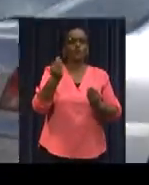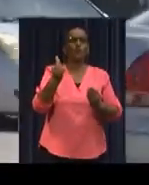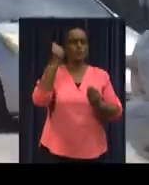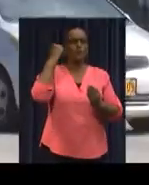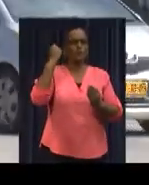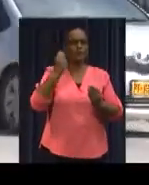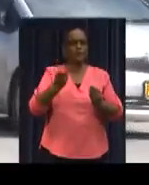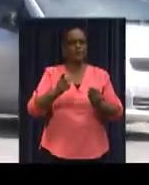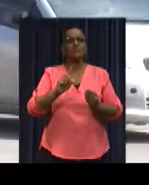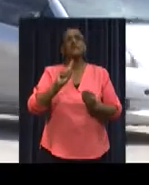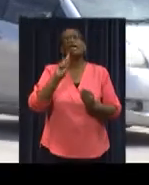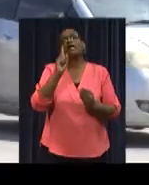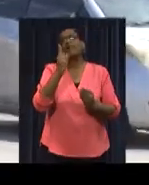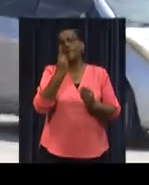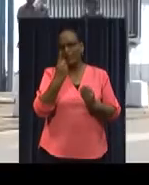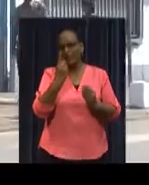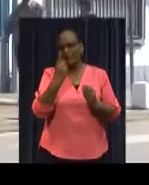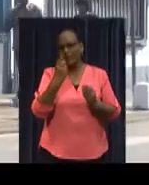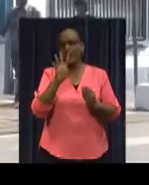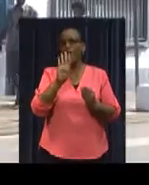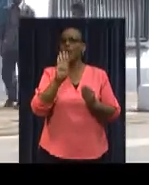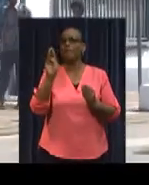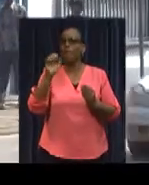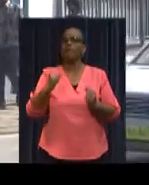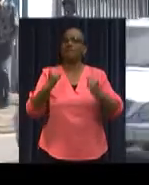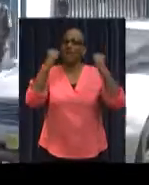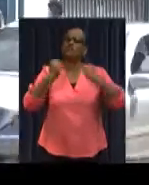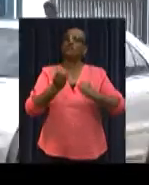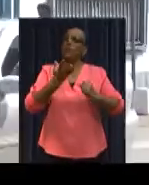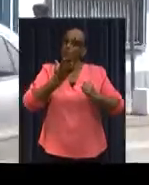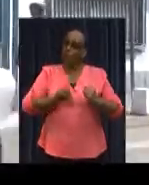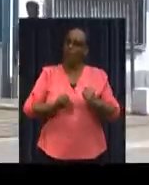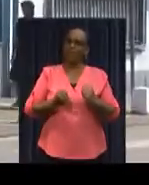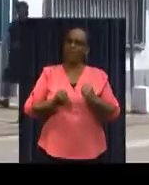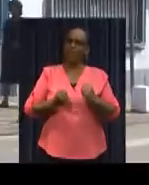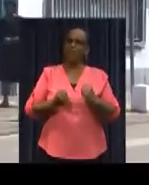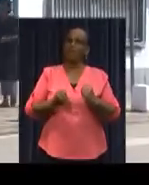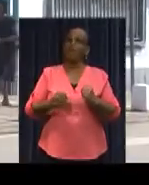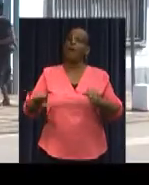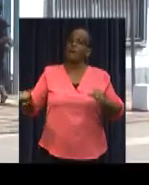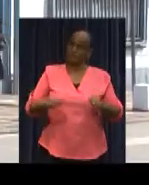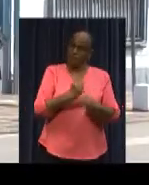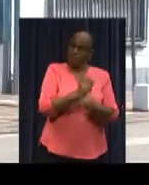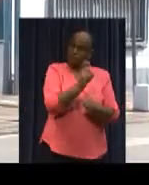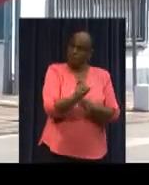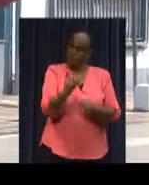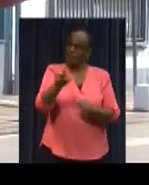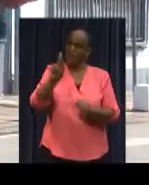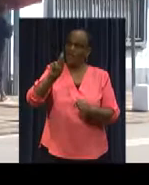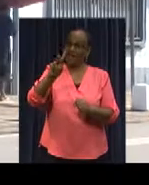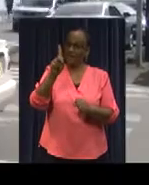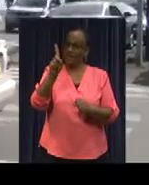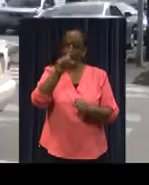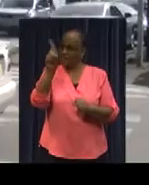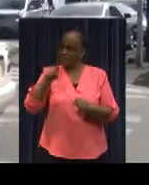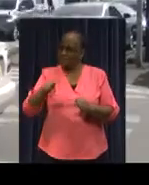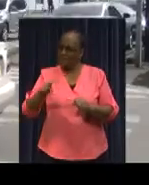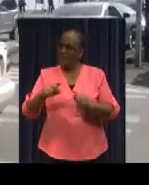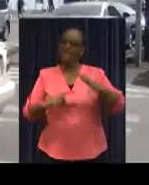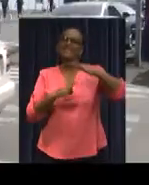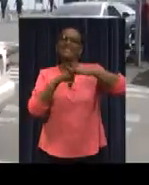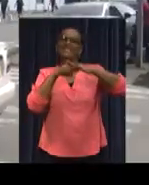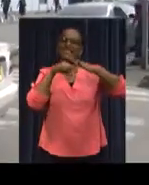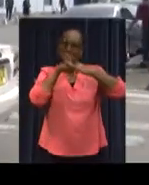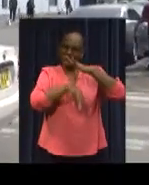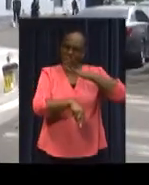reason for the union to go on strike. The staff of RKZ felt discriminated,